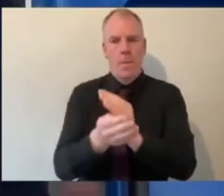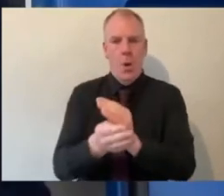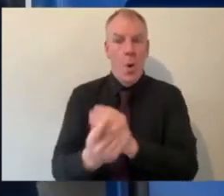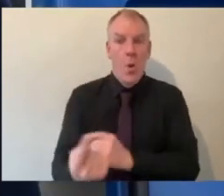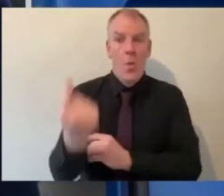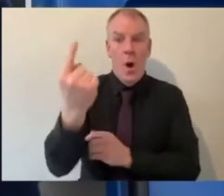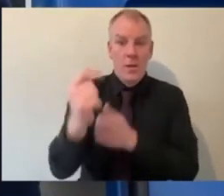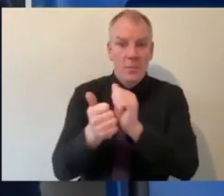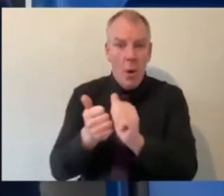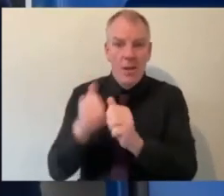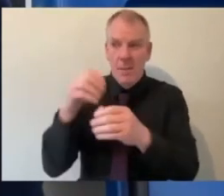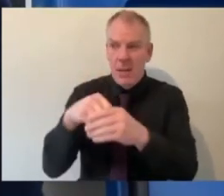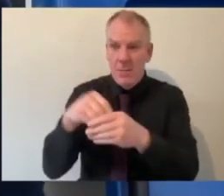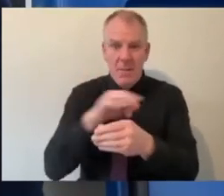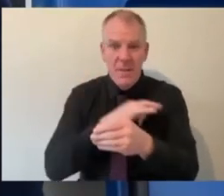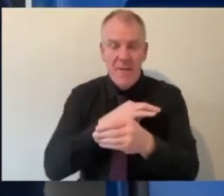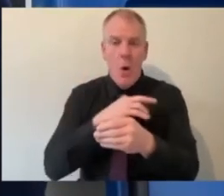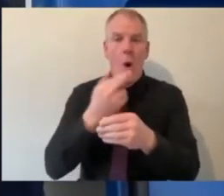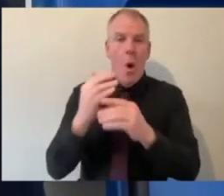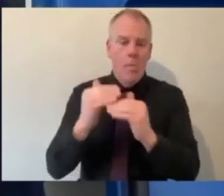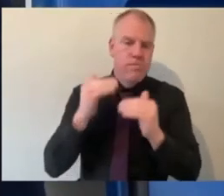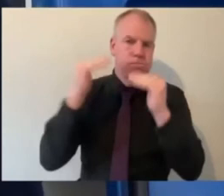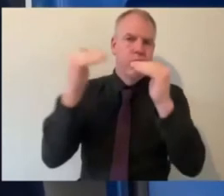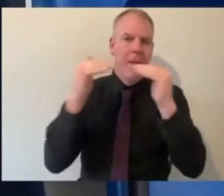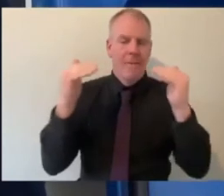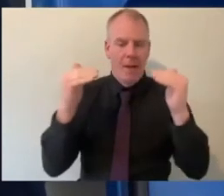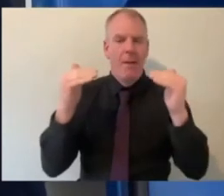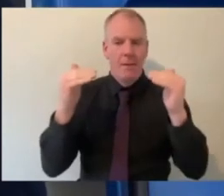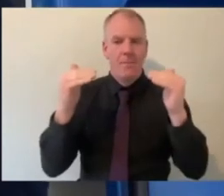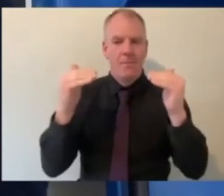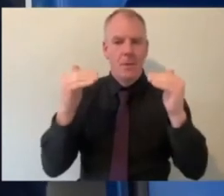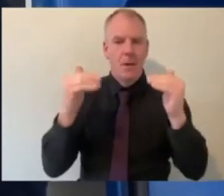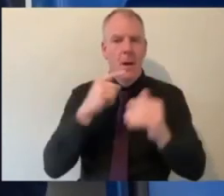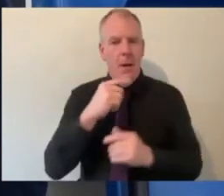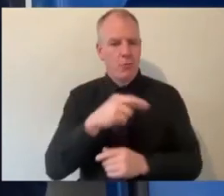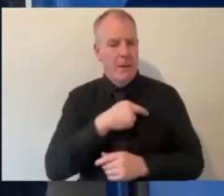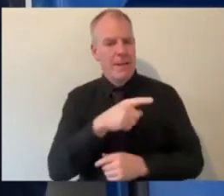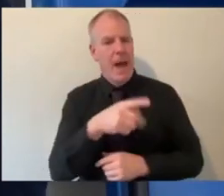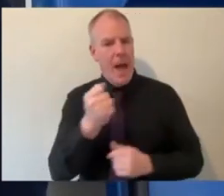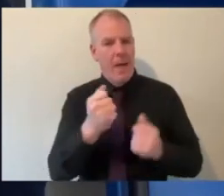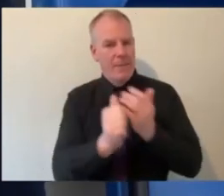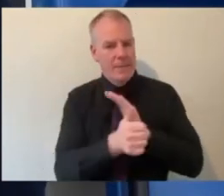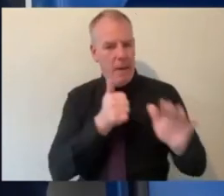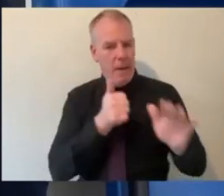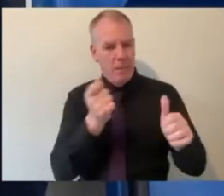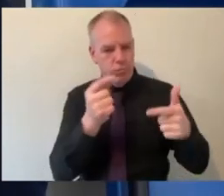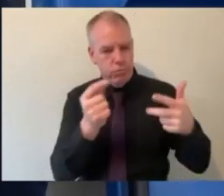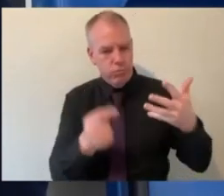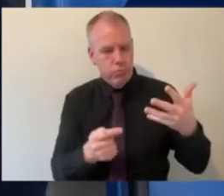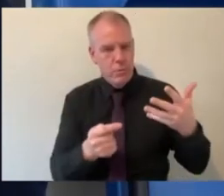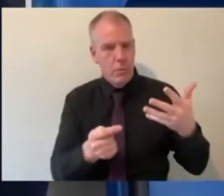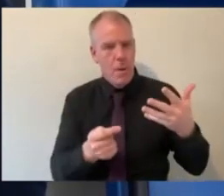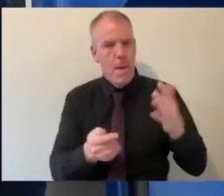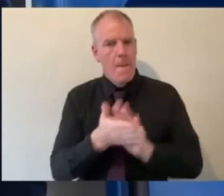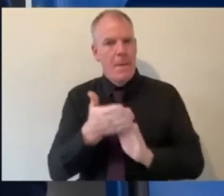in participation or to get involved at an elite level but that they're bringing they're bringing a variety of skills to build the resilience